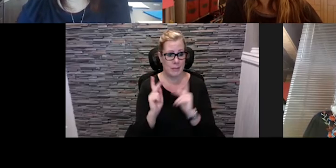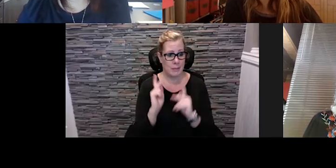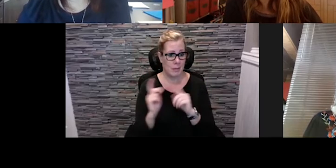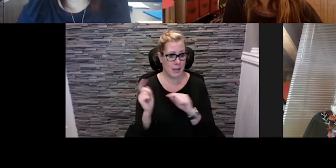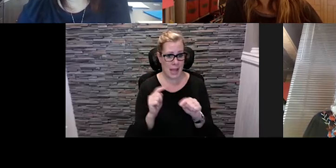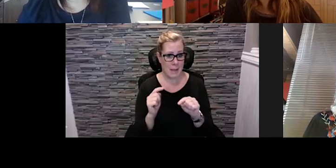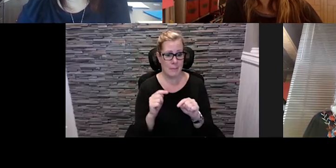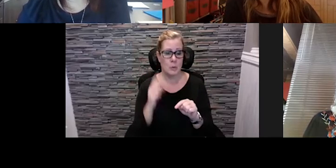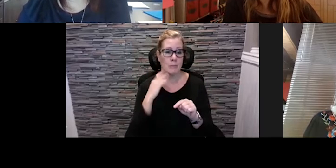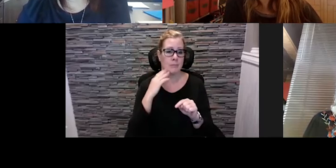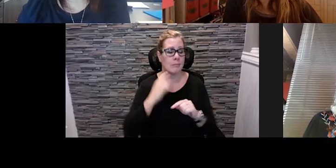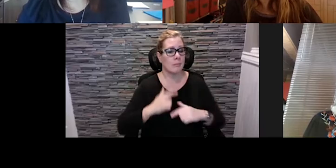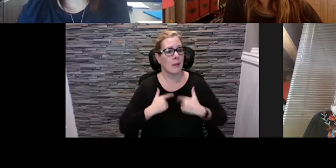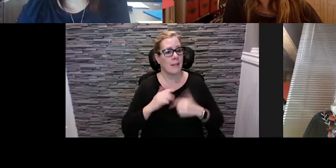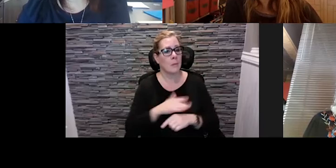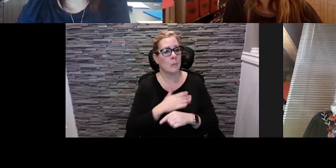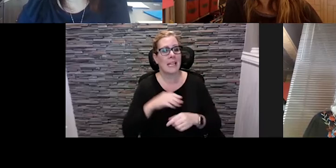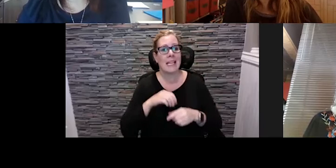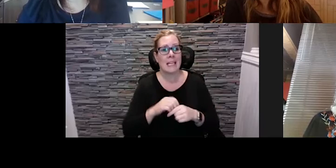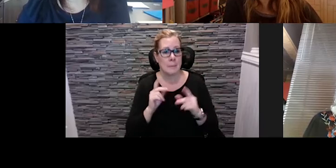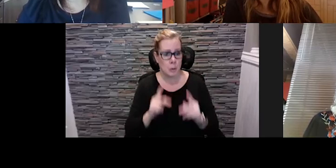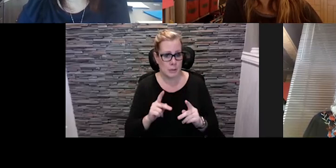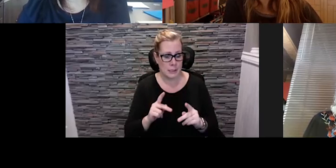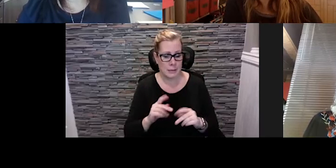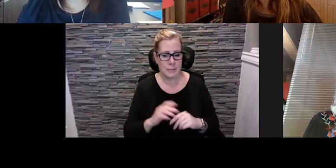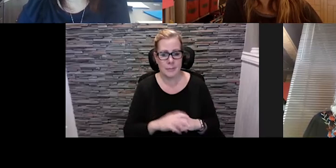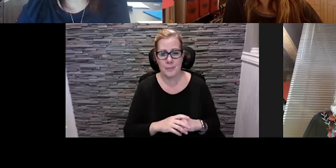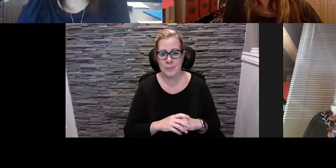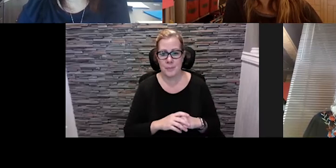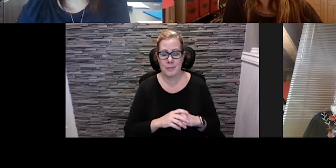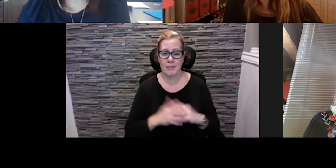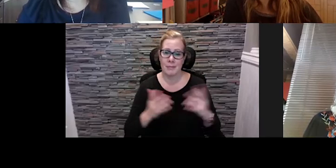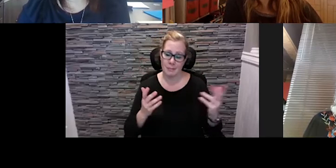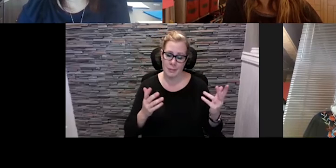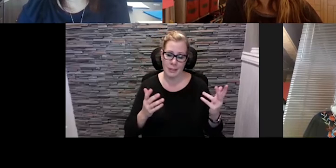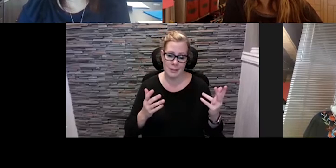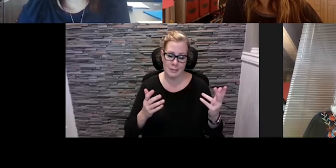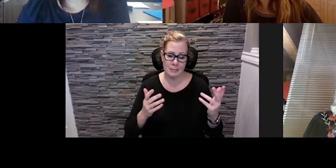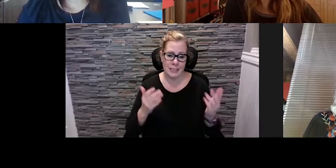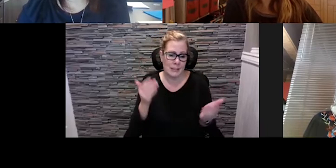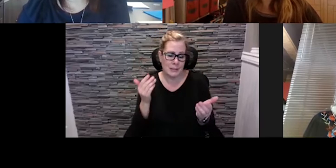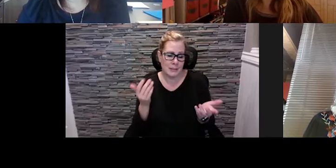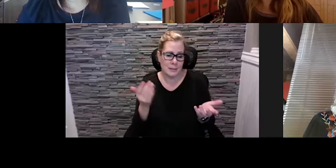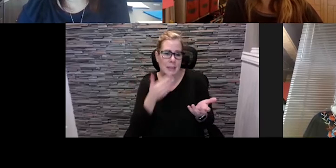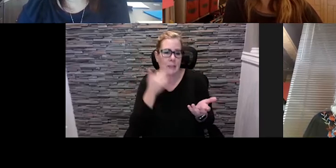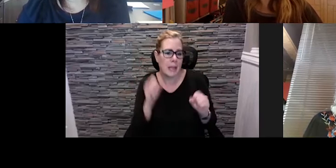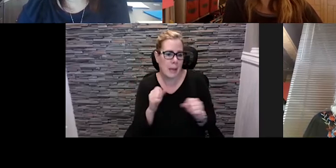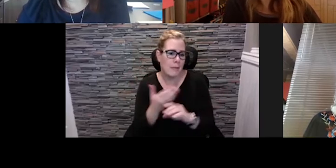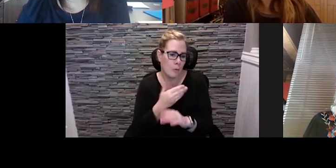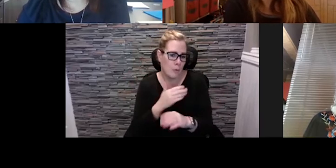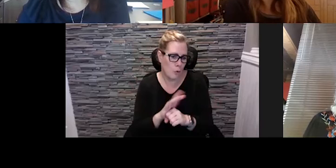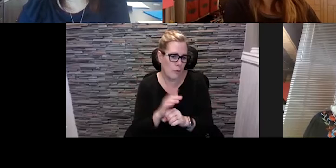experienced live music in person uh as close as we could uh do before prior uh you know prior to covid